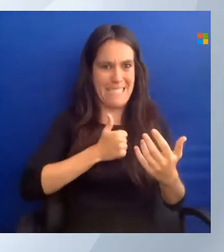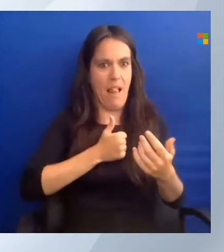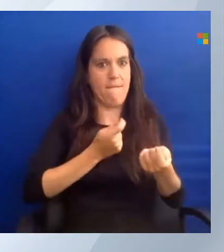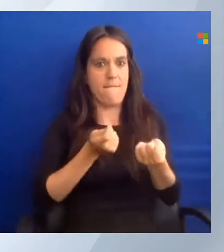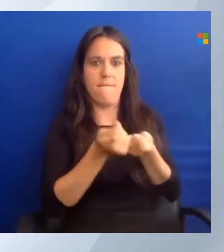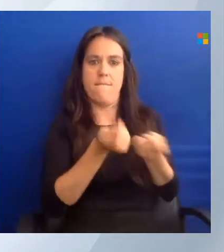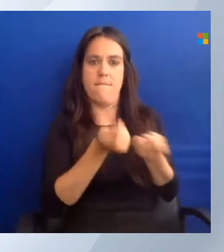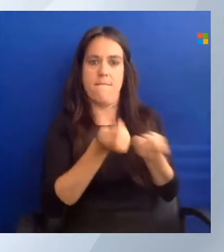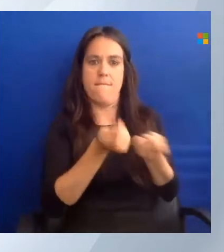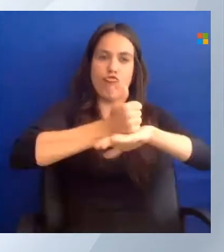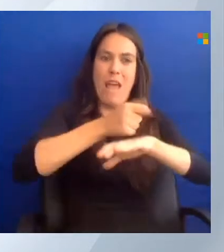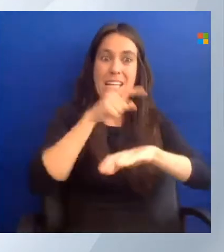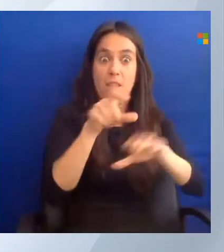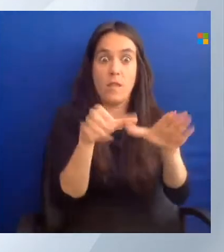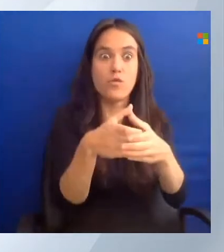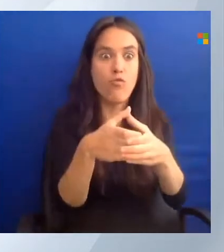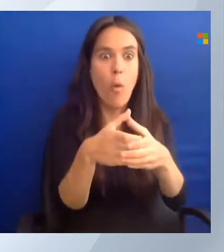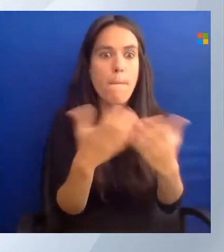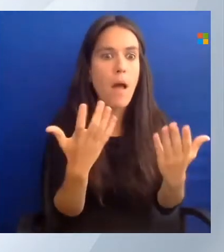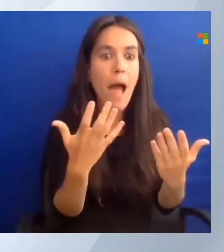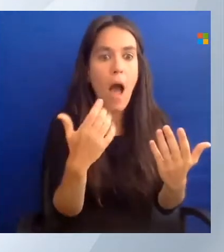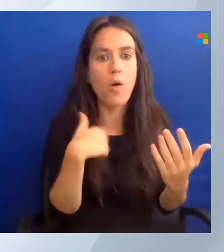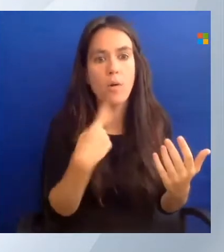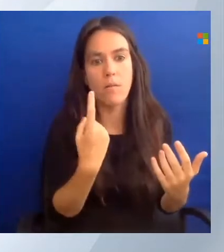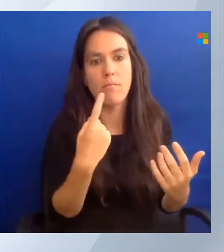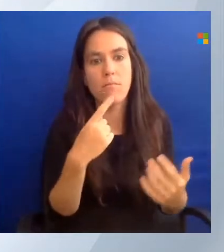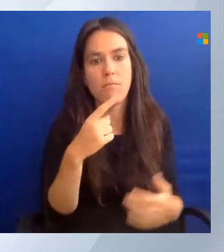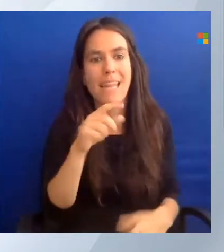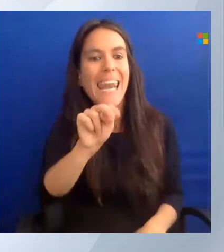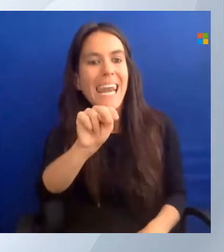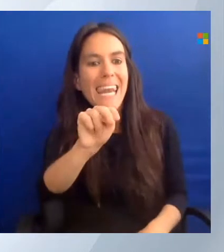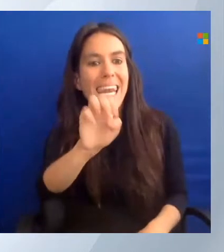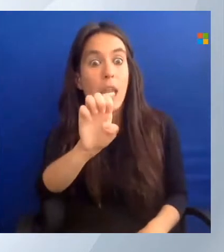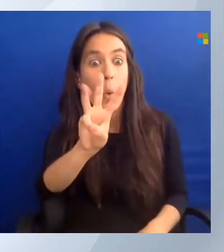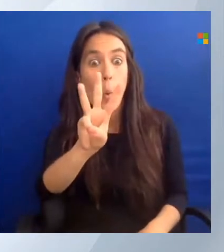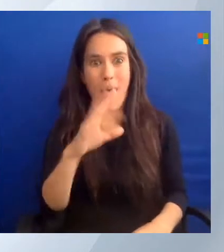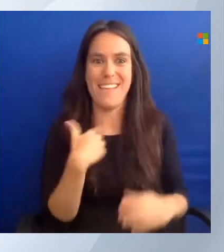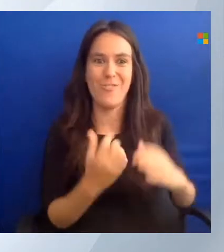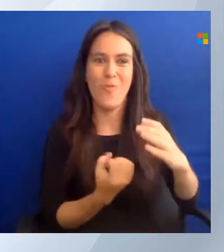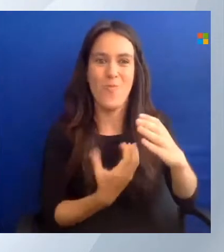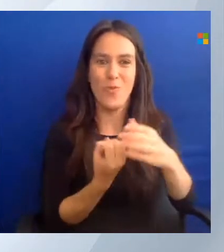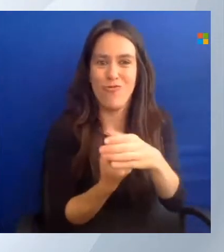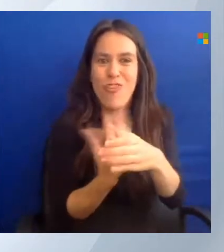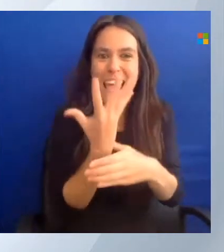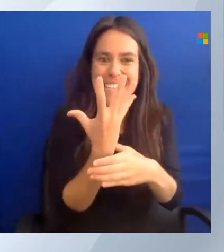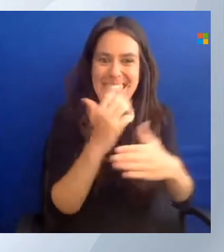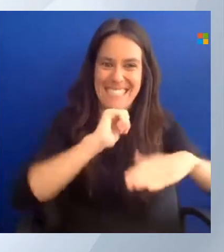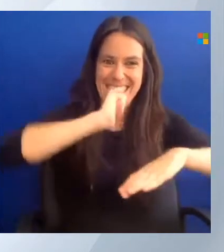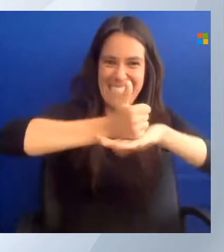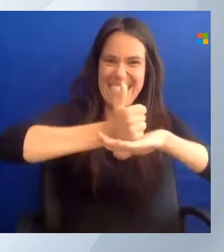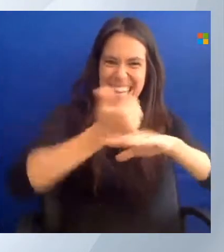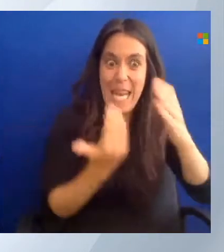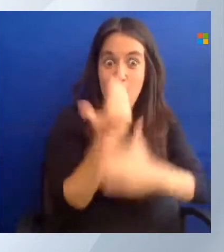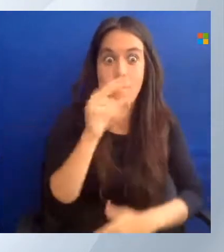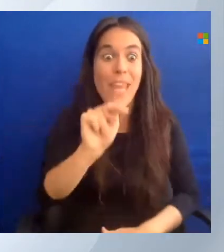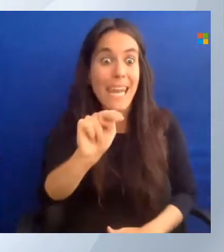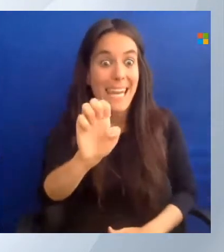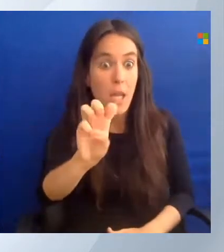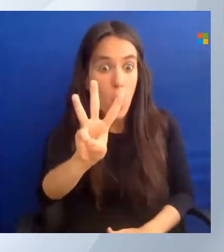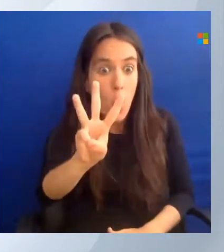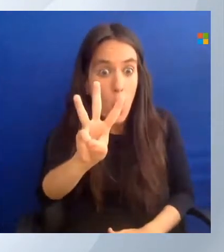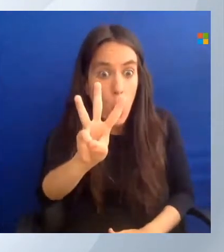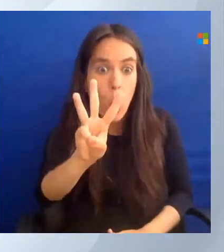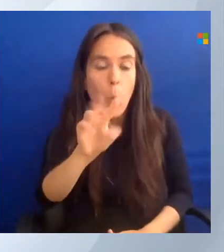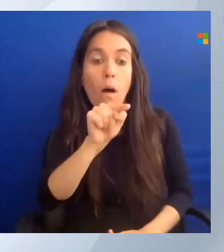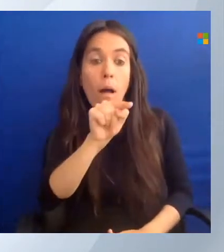for create, I'm going to use new. Because that's the PowerShell syntax for create. And a dash again. And I should